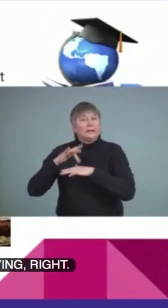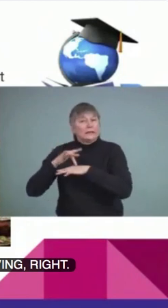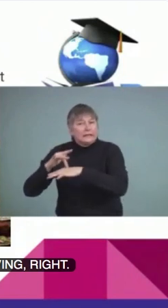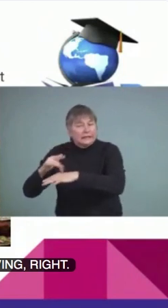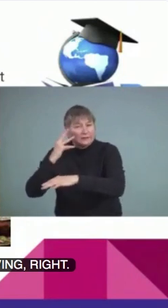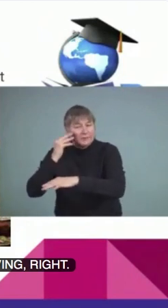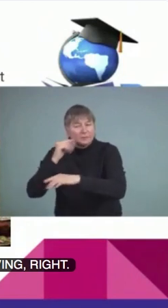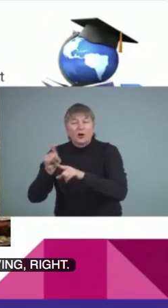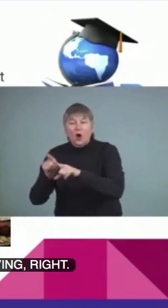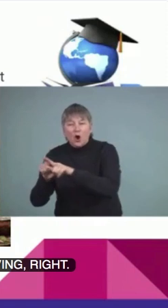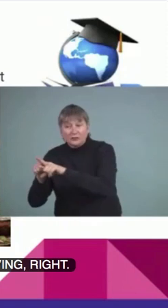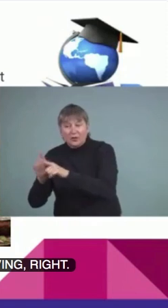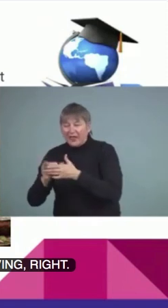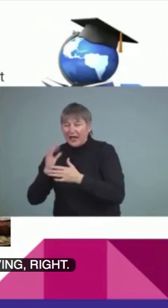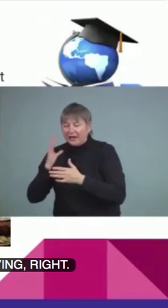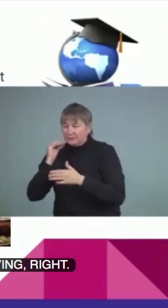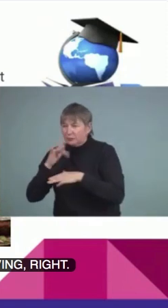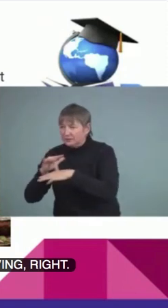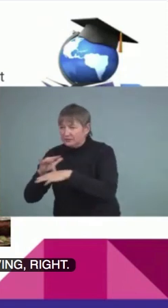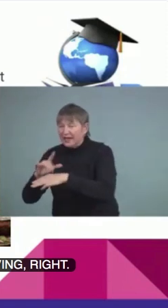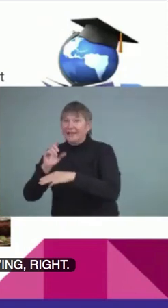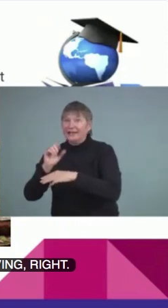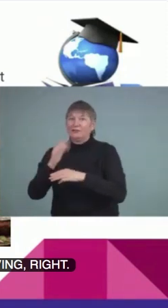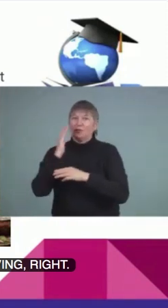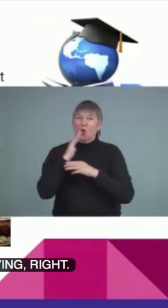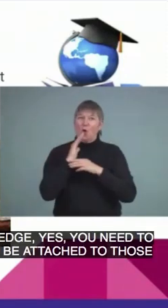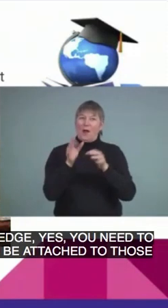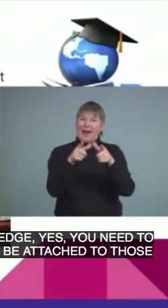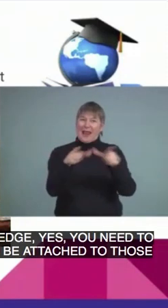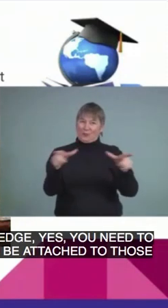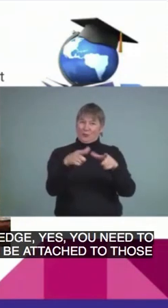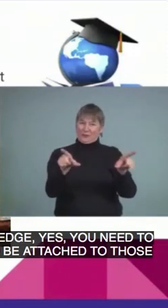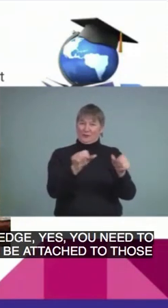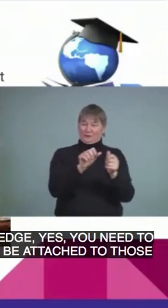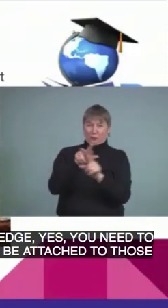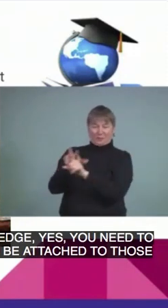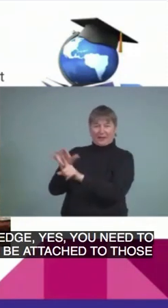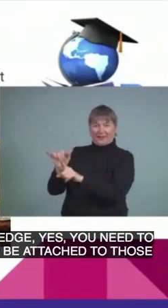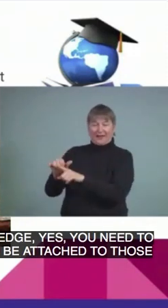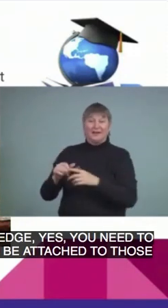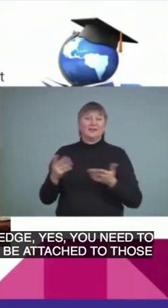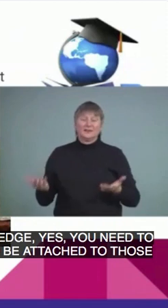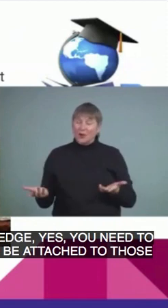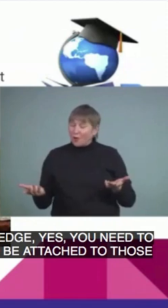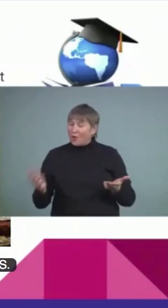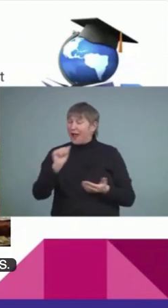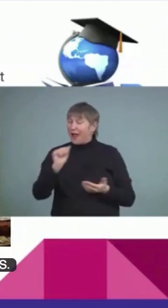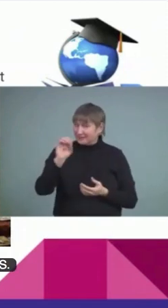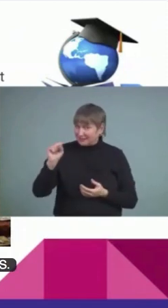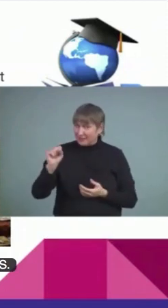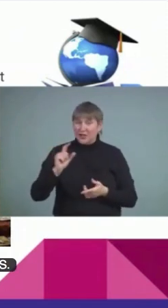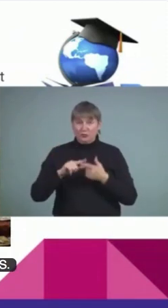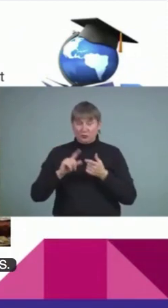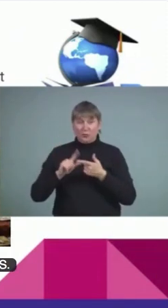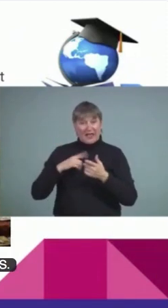to be attached to those experiences. again, that comes back to access. Do they have access